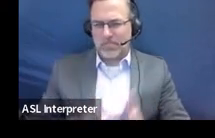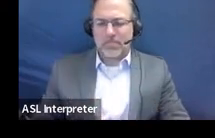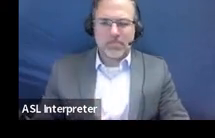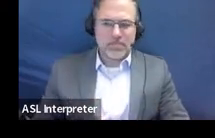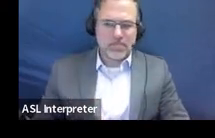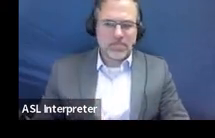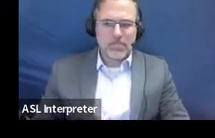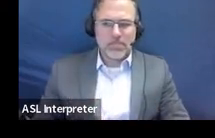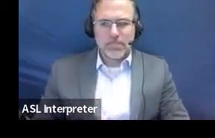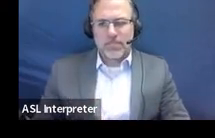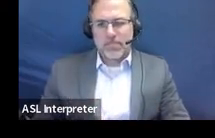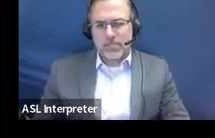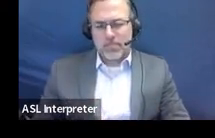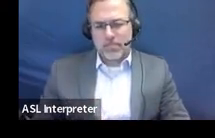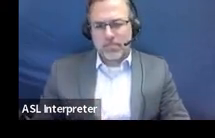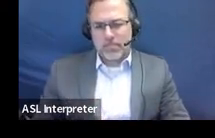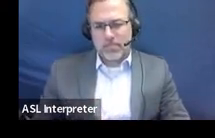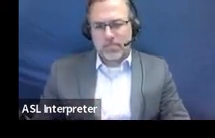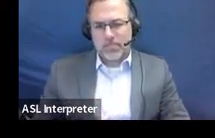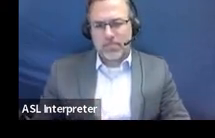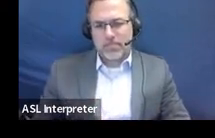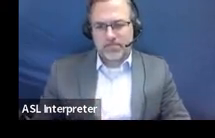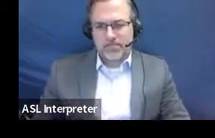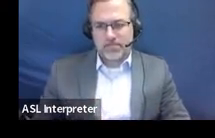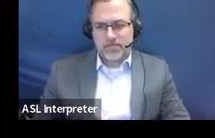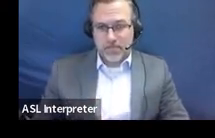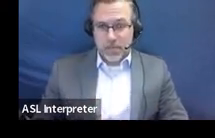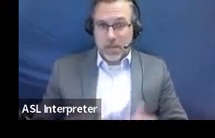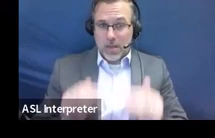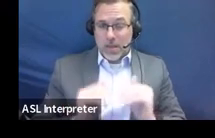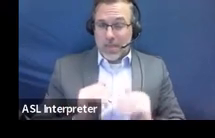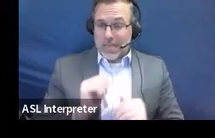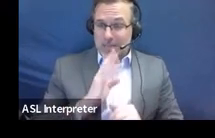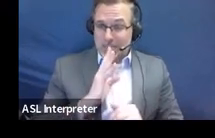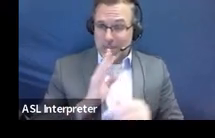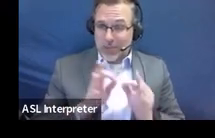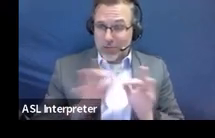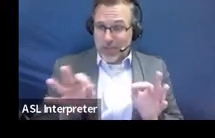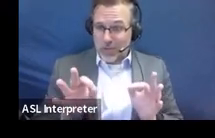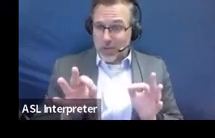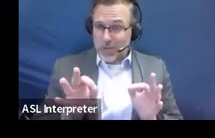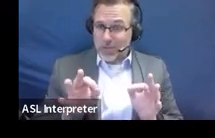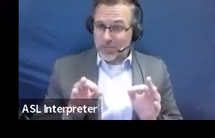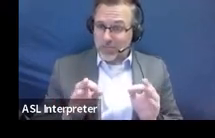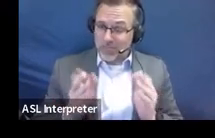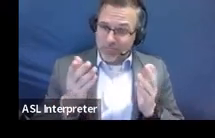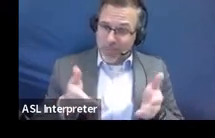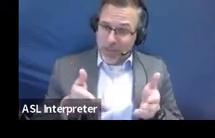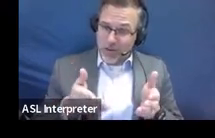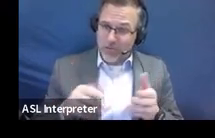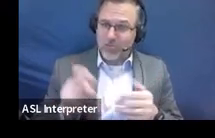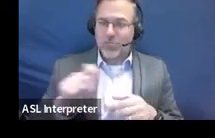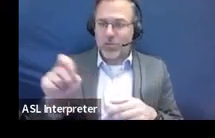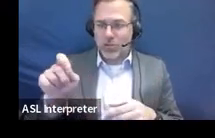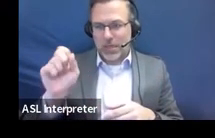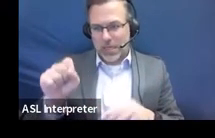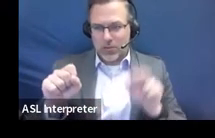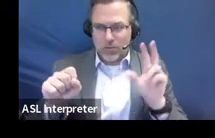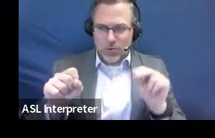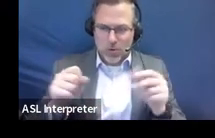Then you have this question about, does a speech or language impairment exist? So you would check that correct box, yes or no.